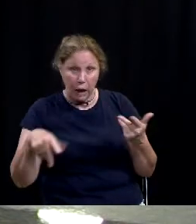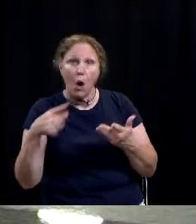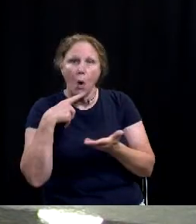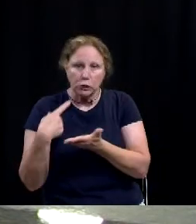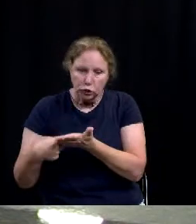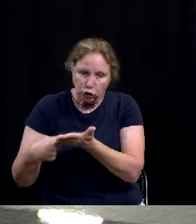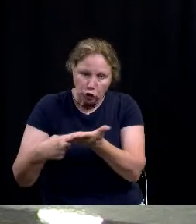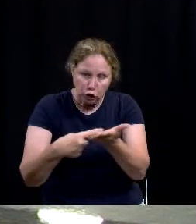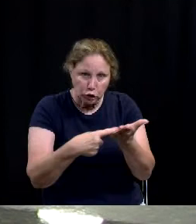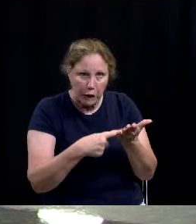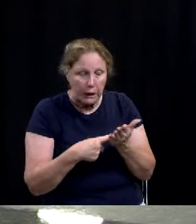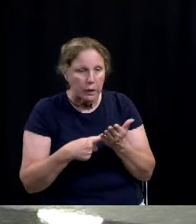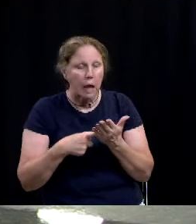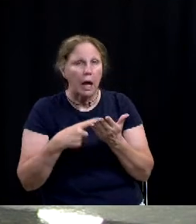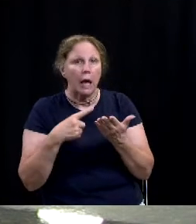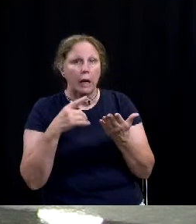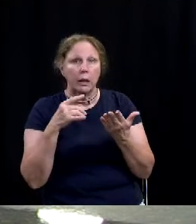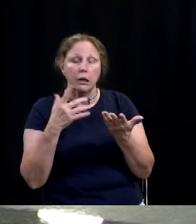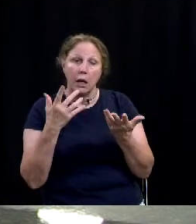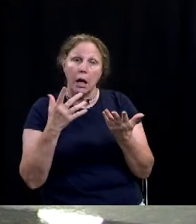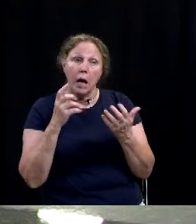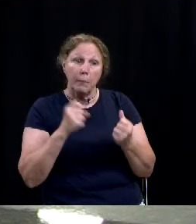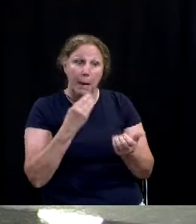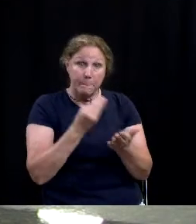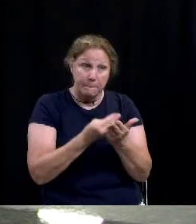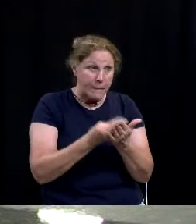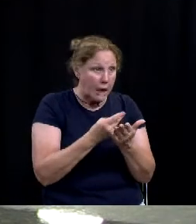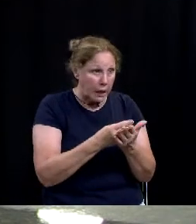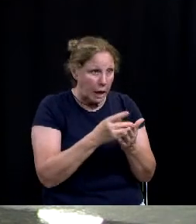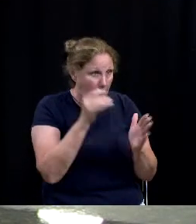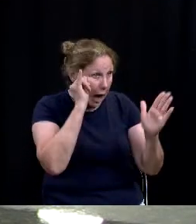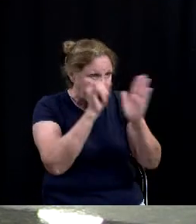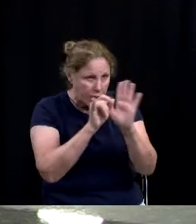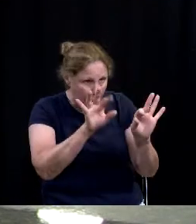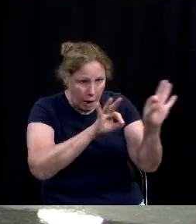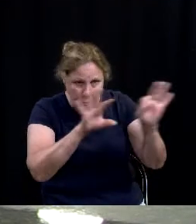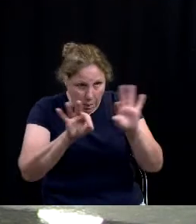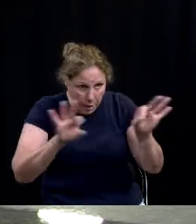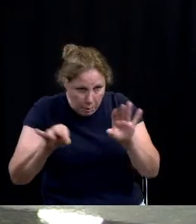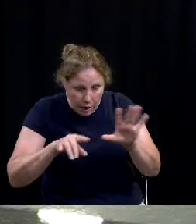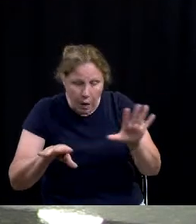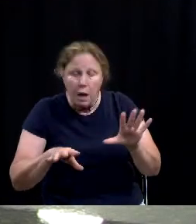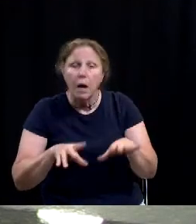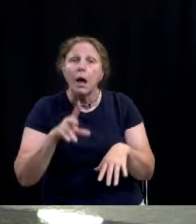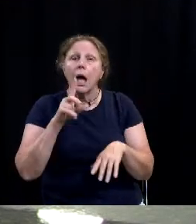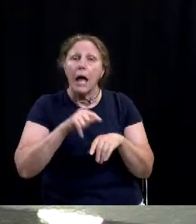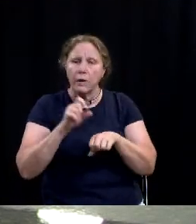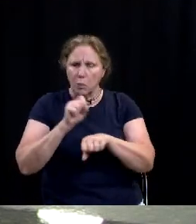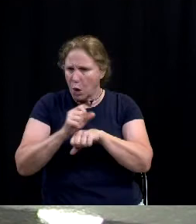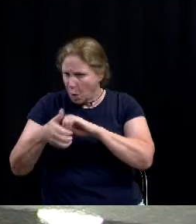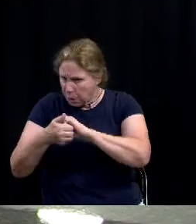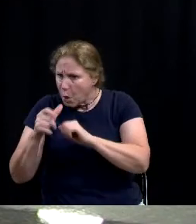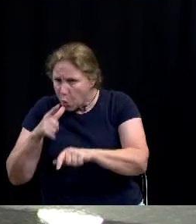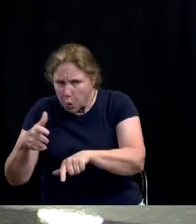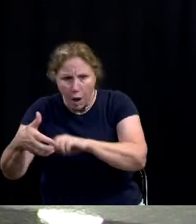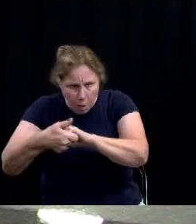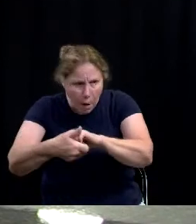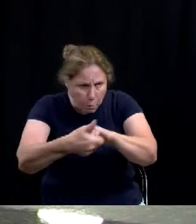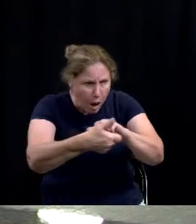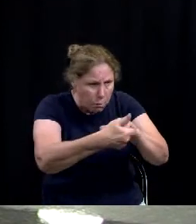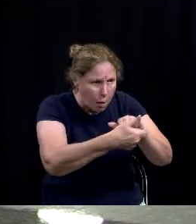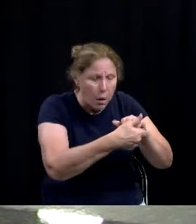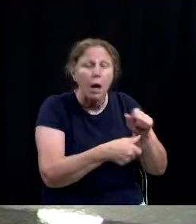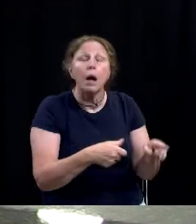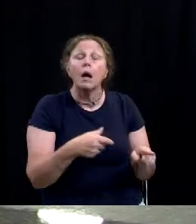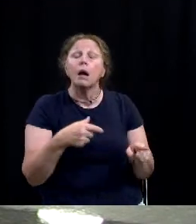it and identifying uh potential funding sources and identifying the the the collaborative impact um i've been told